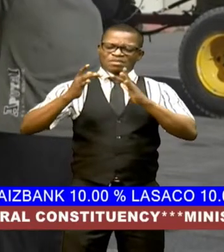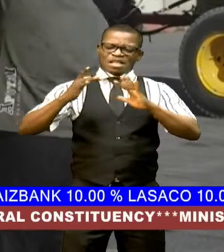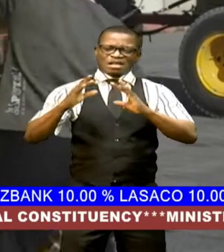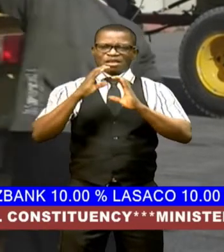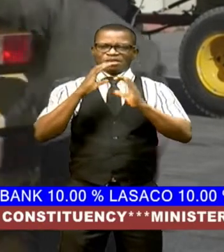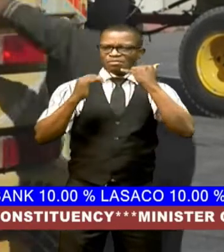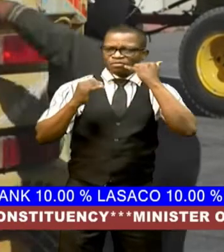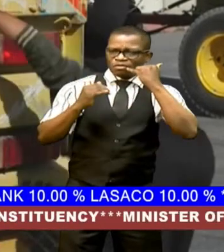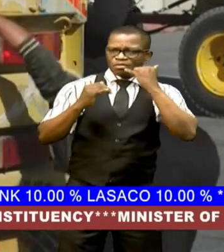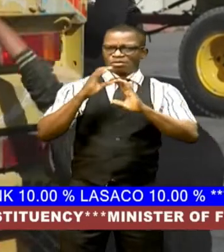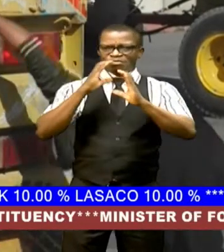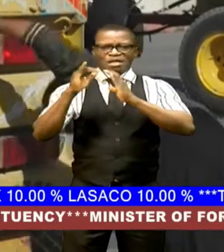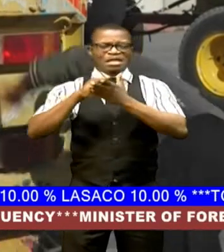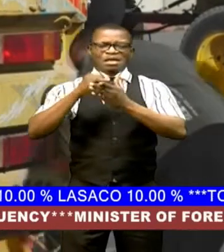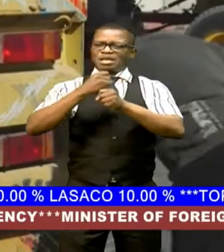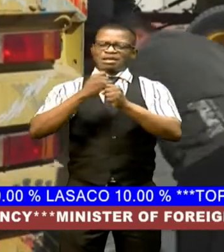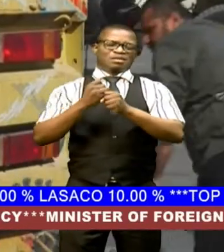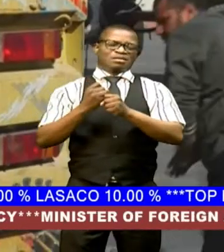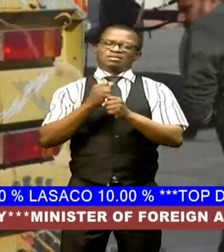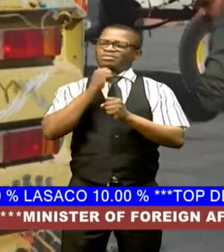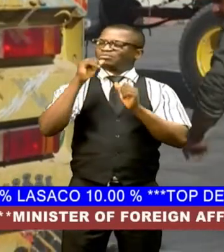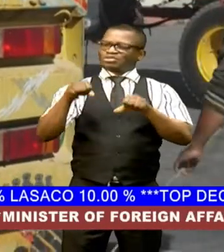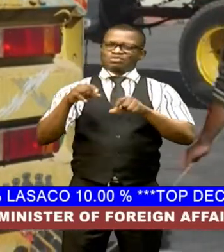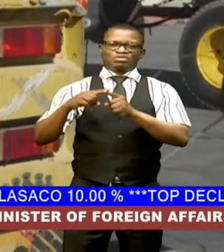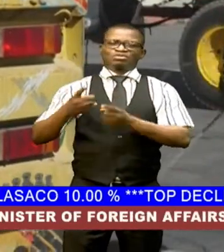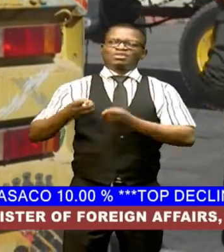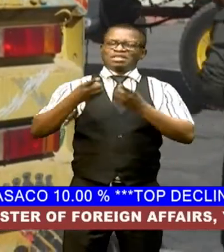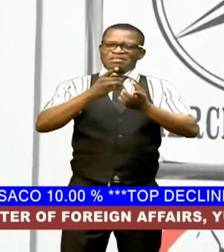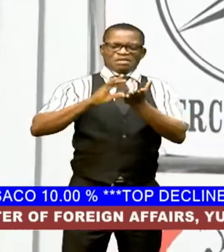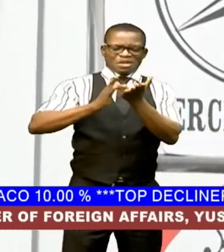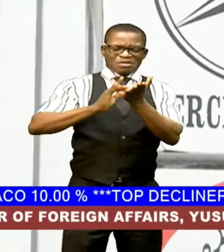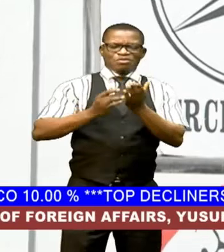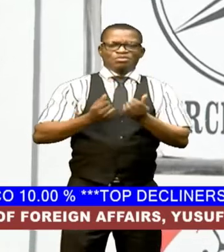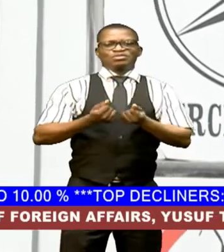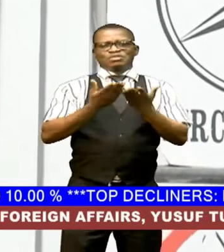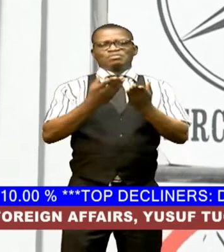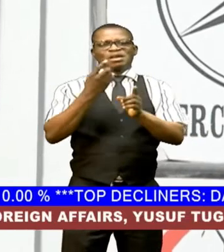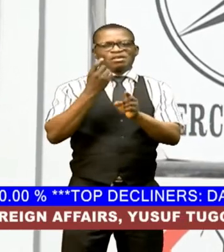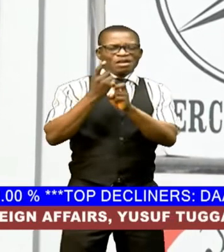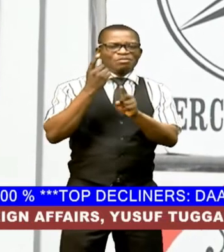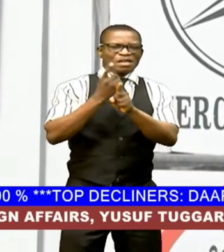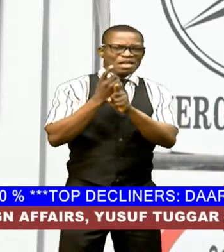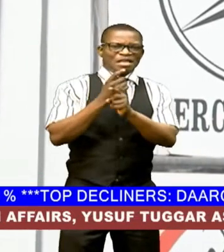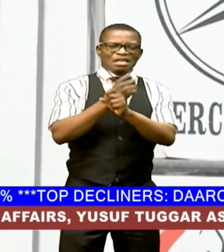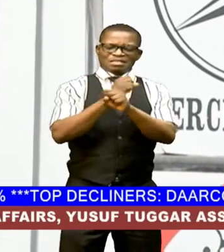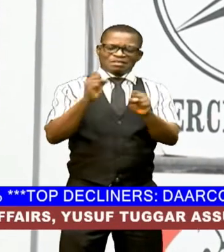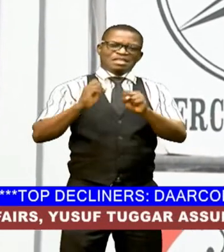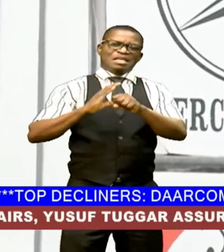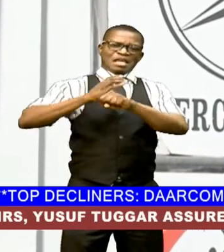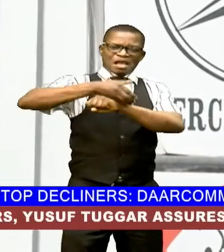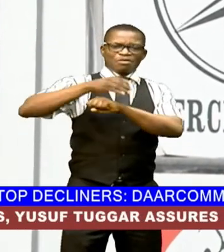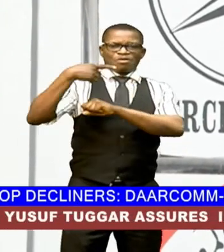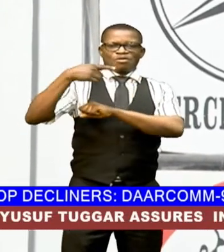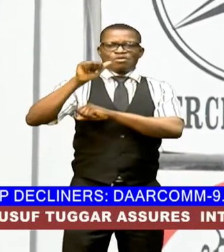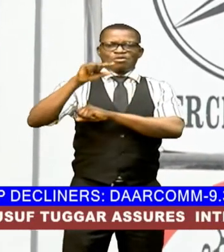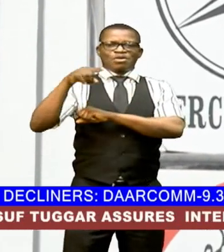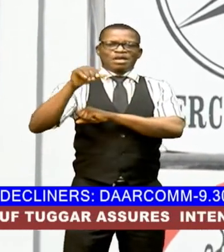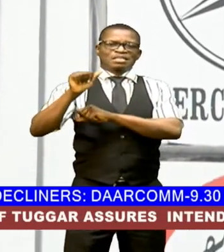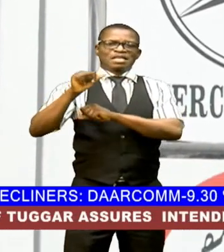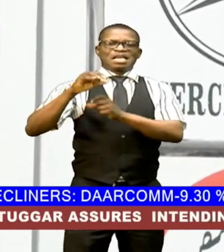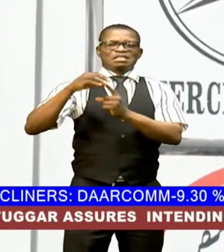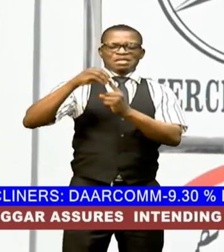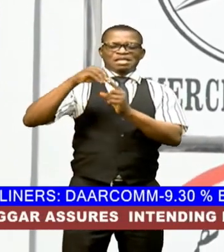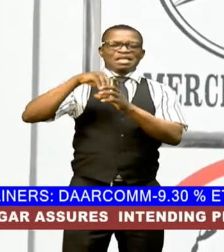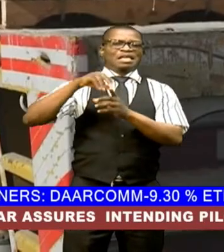makes it nearly impossible to deliver medical supplies regularly and safely across gaza particularly in the